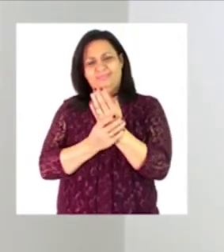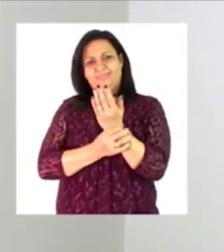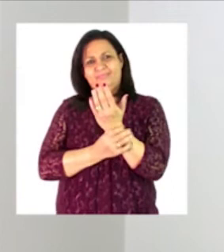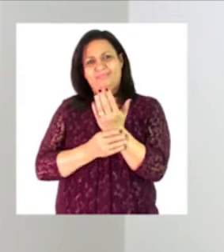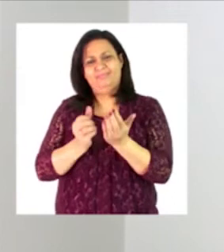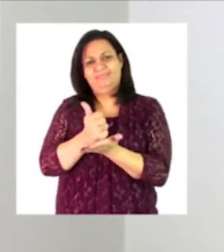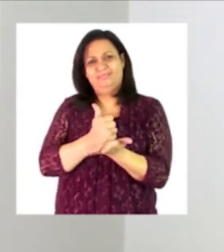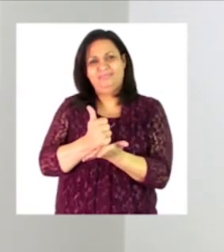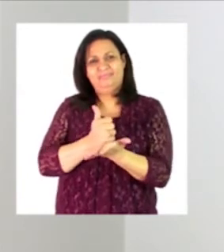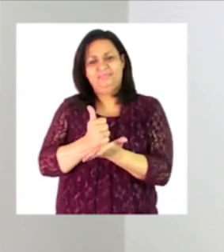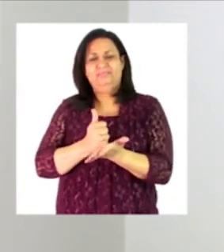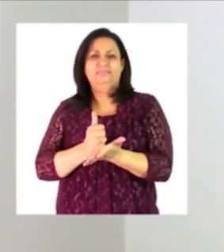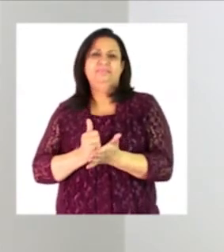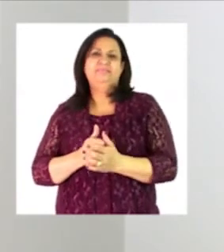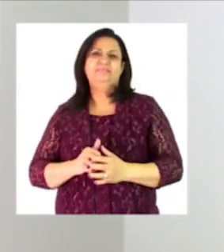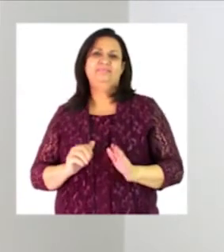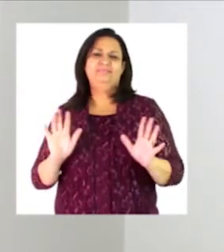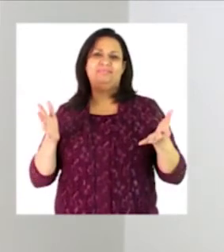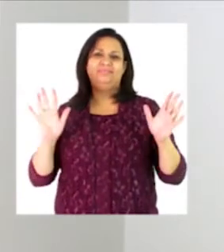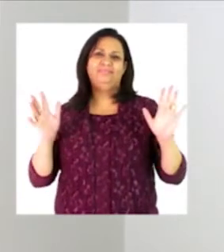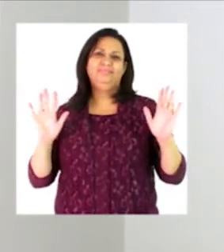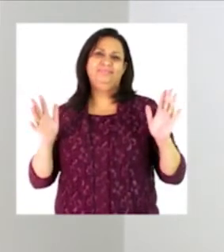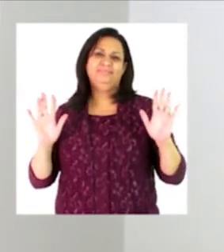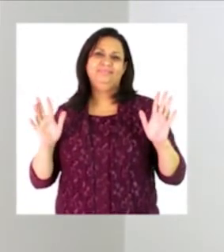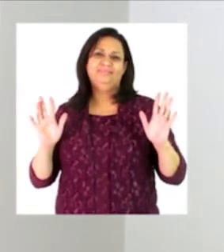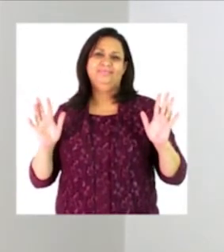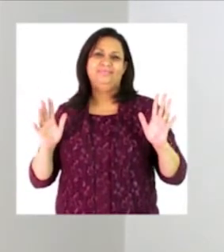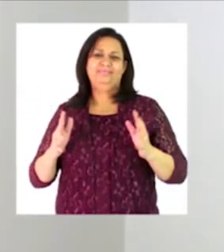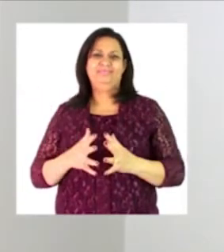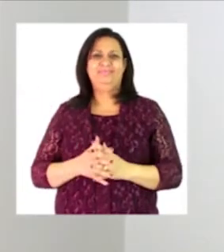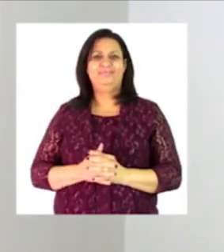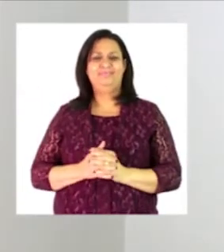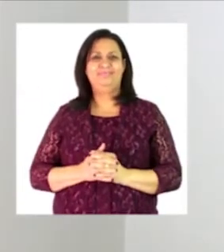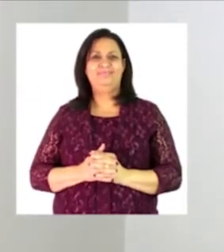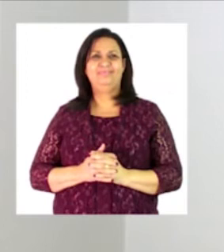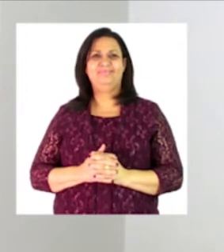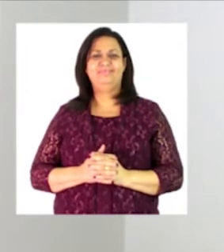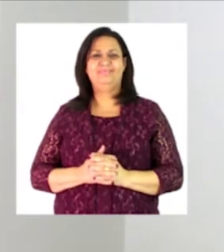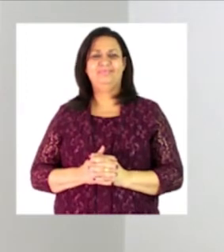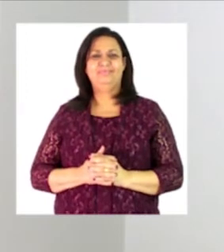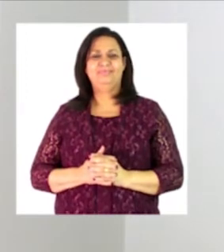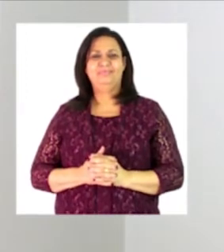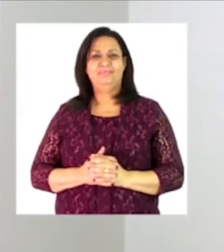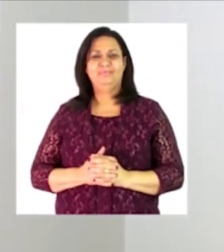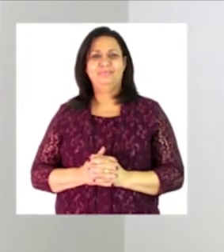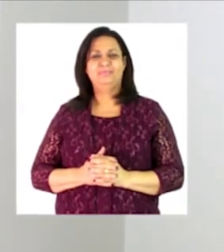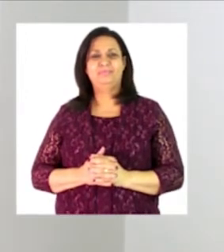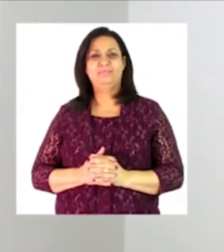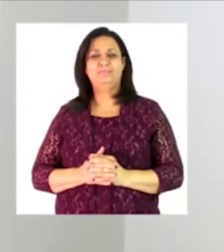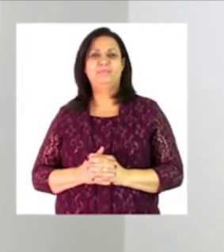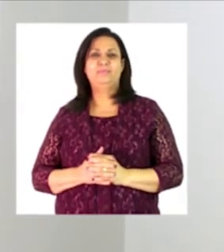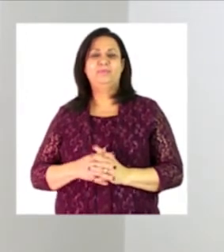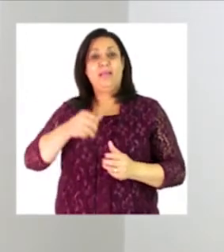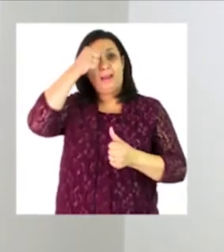need to remember to